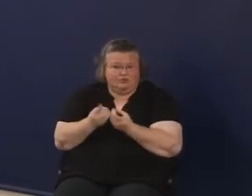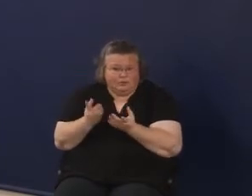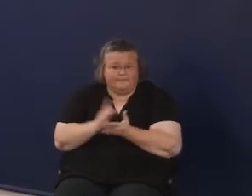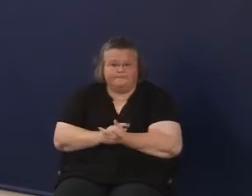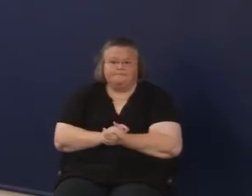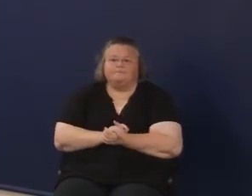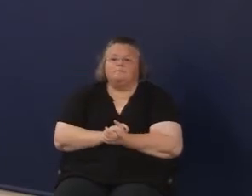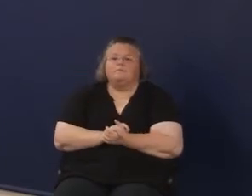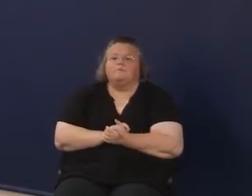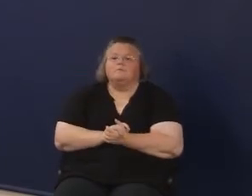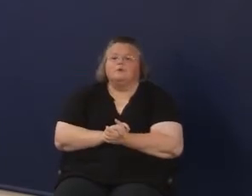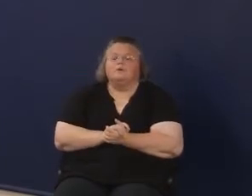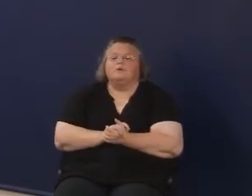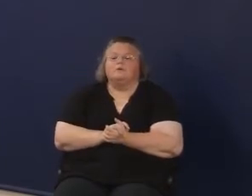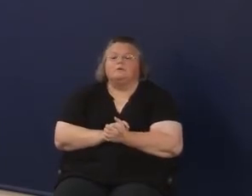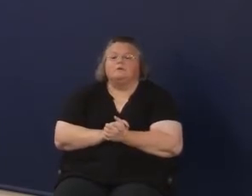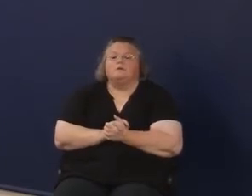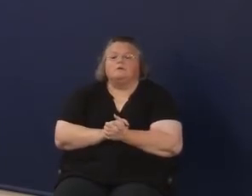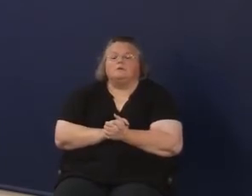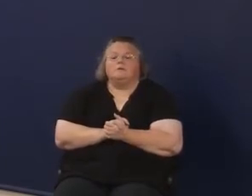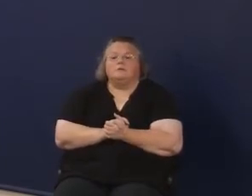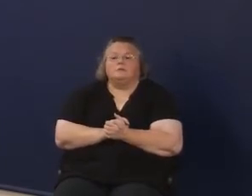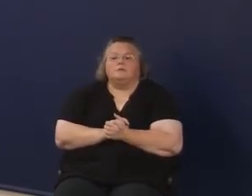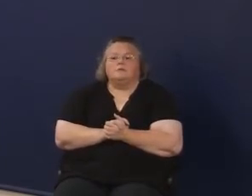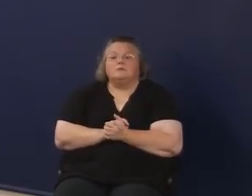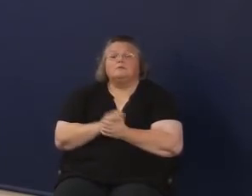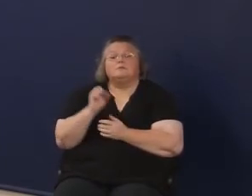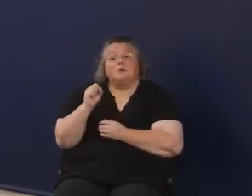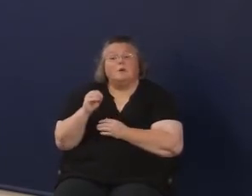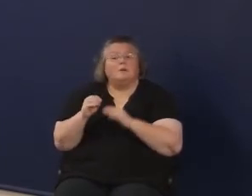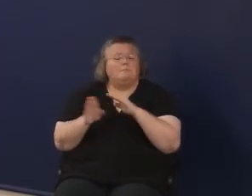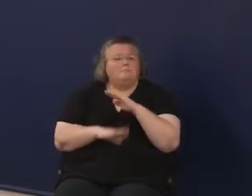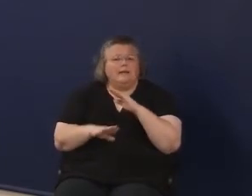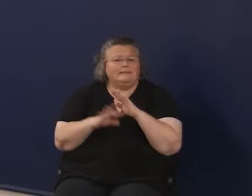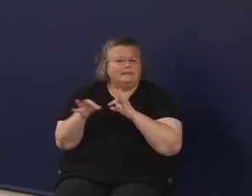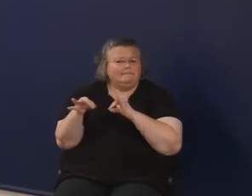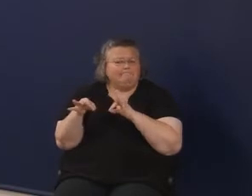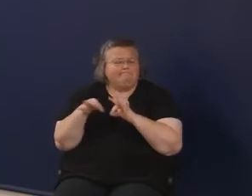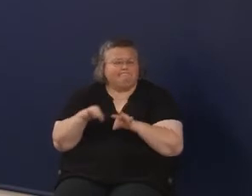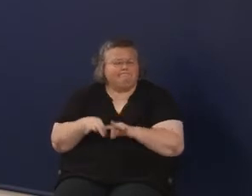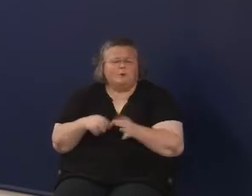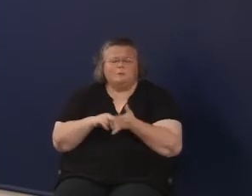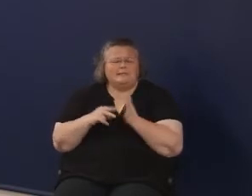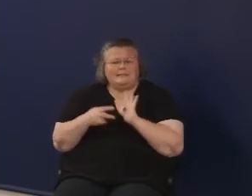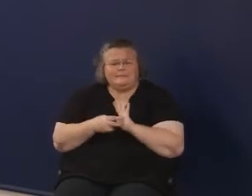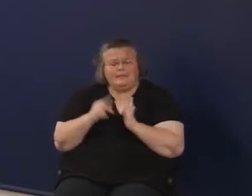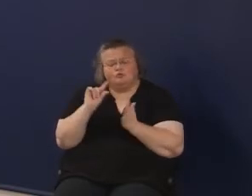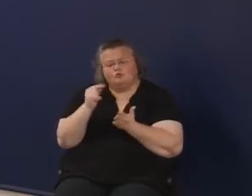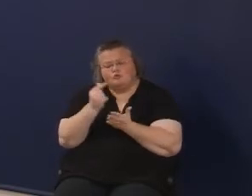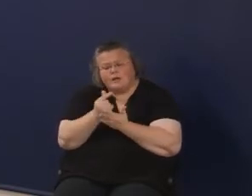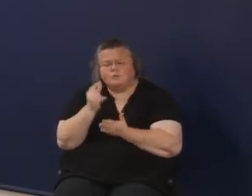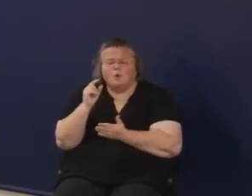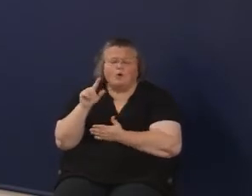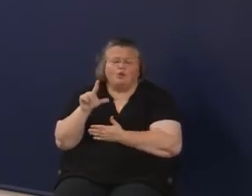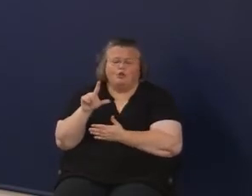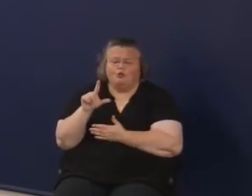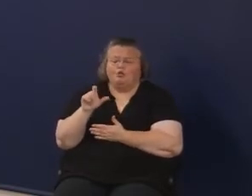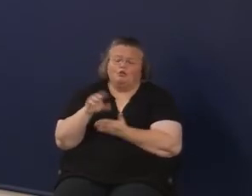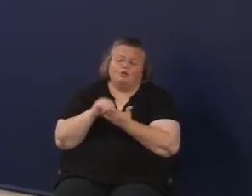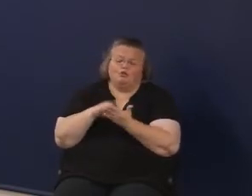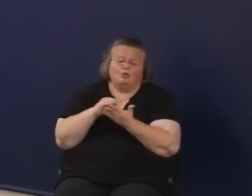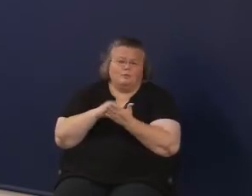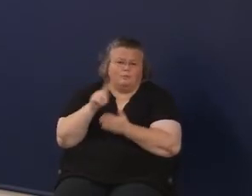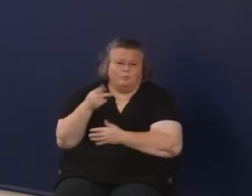sort of tracing back to a basic definition of what is this sort of graduate learner profile. A